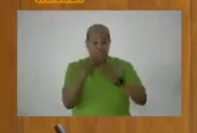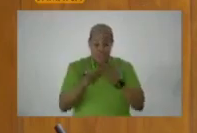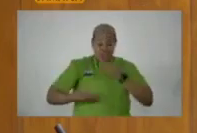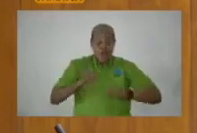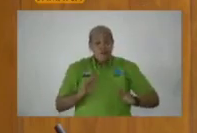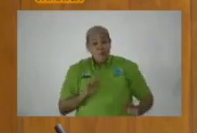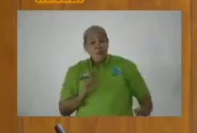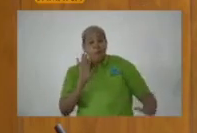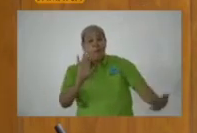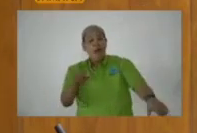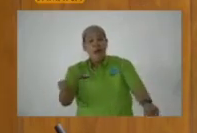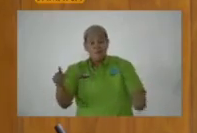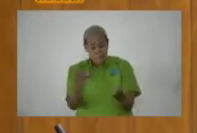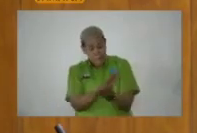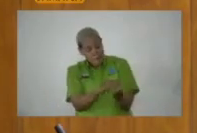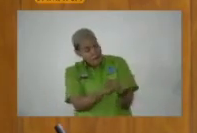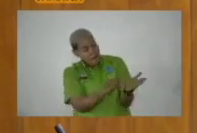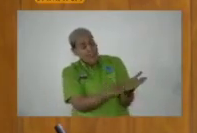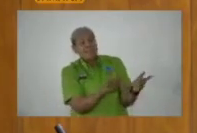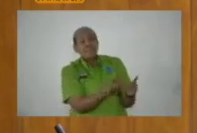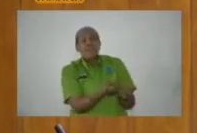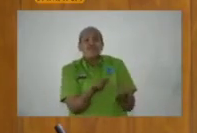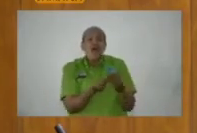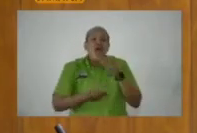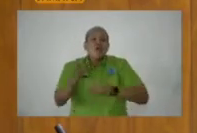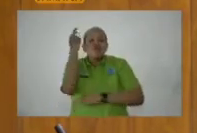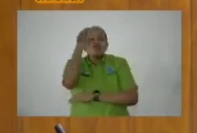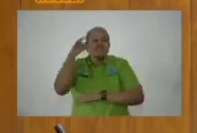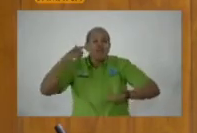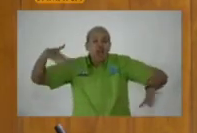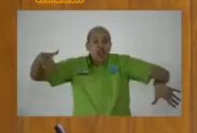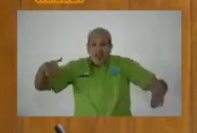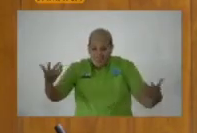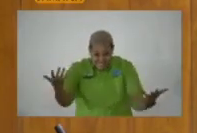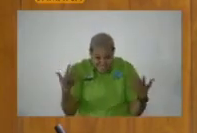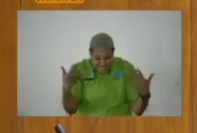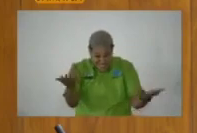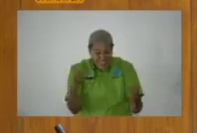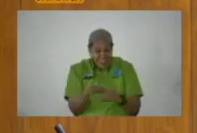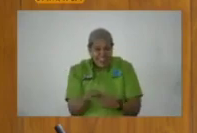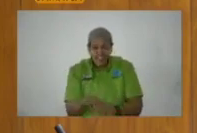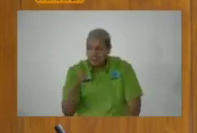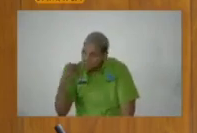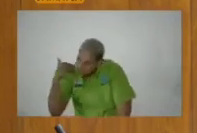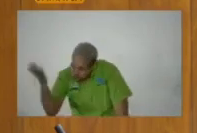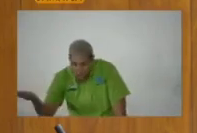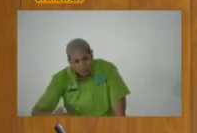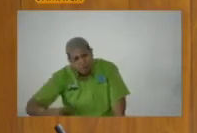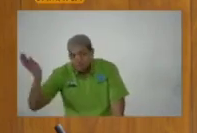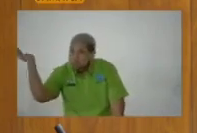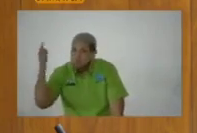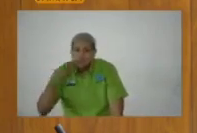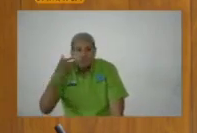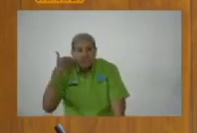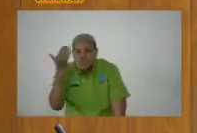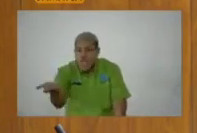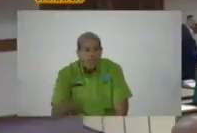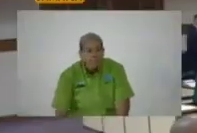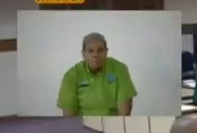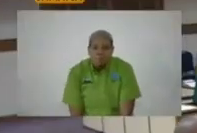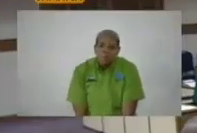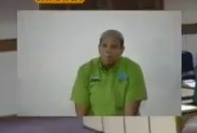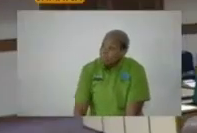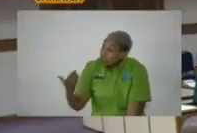doing, and you put on paper, economic reasons for not calling the election. I said, shame. I said, shame. Shame.